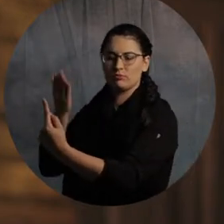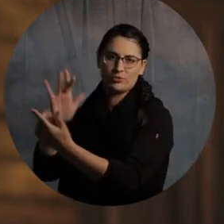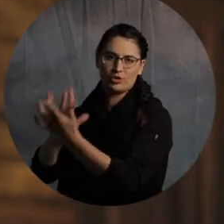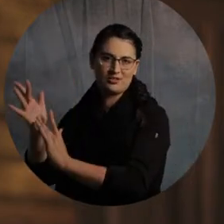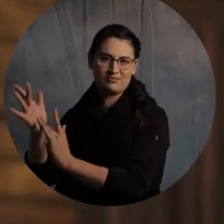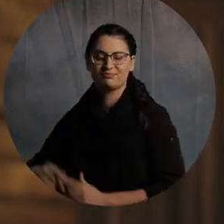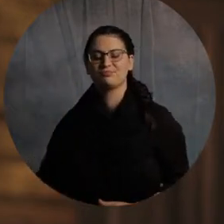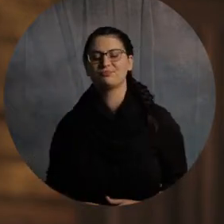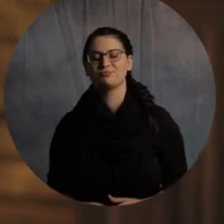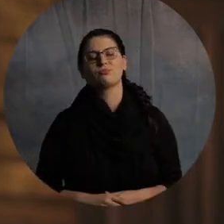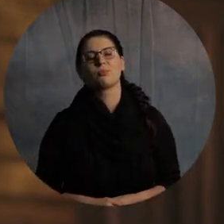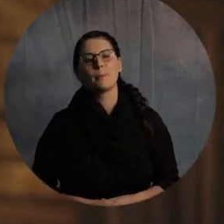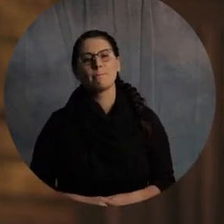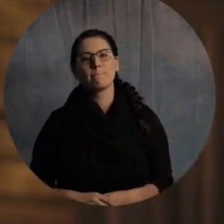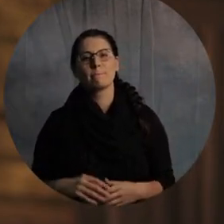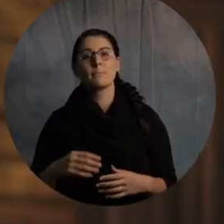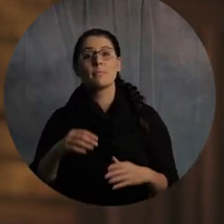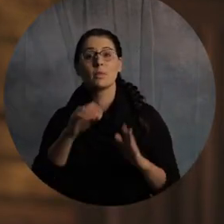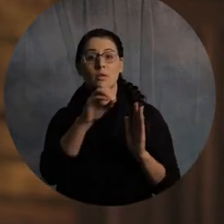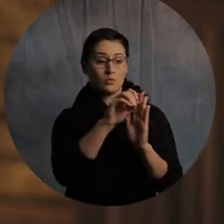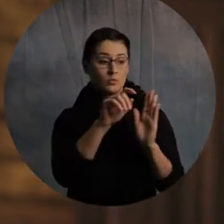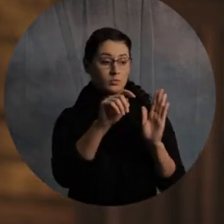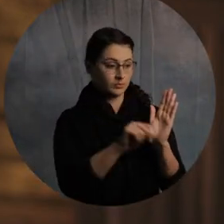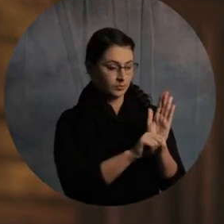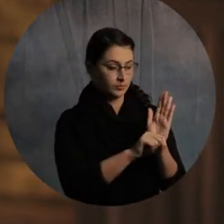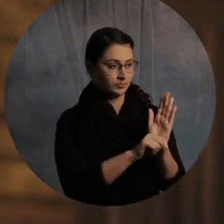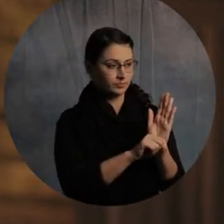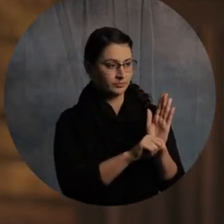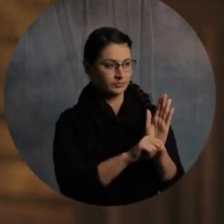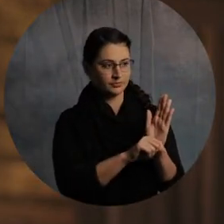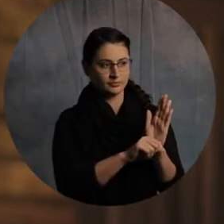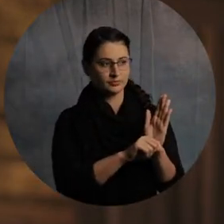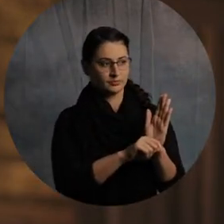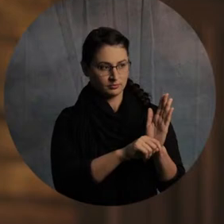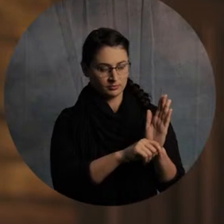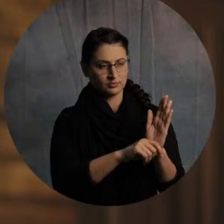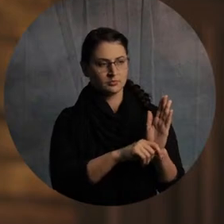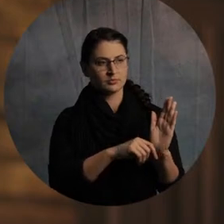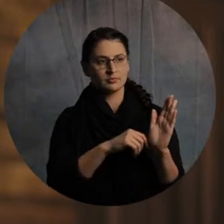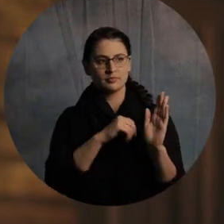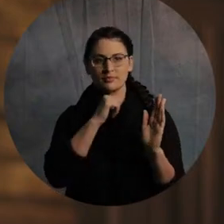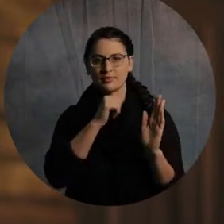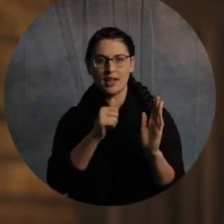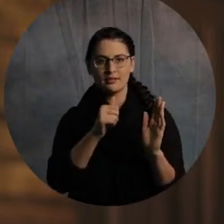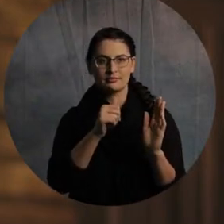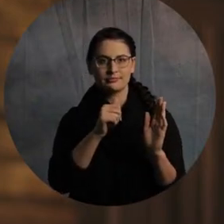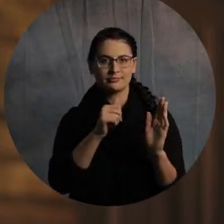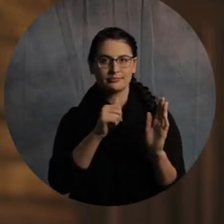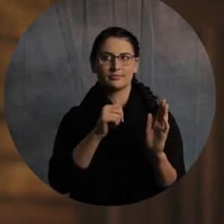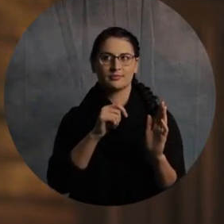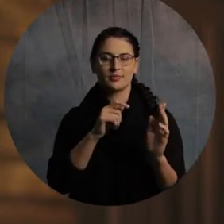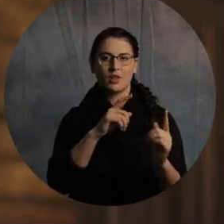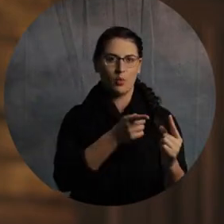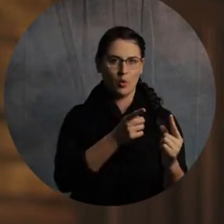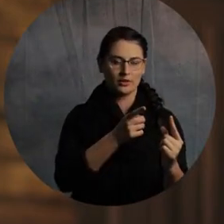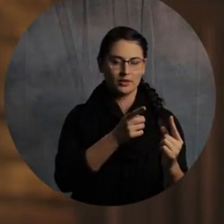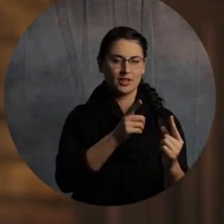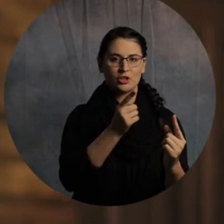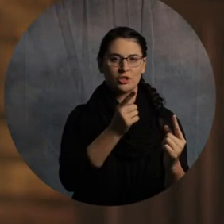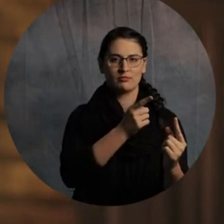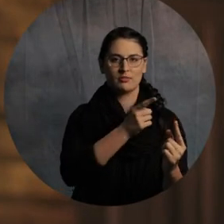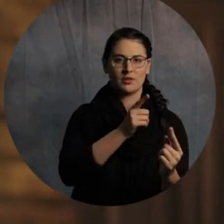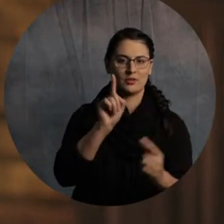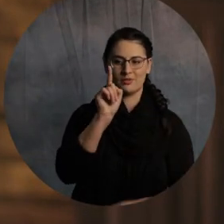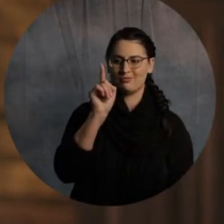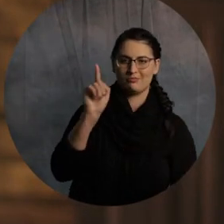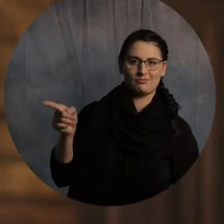the Old Testament is not the point. The Old Testament is the pointer. All right? So,